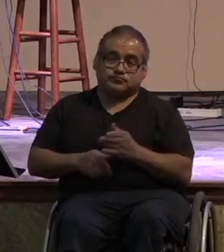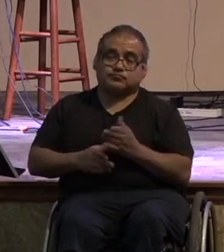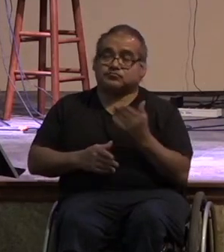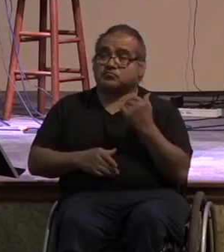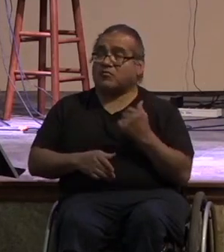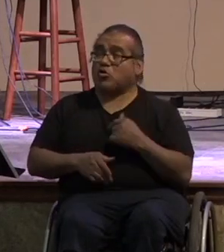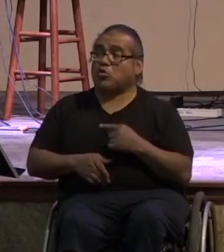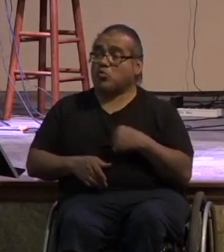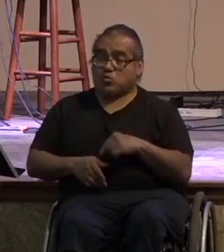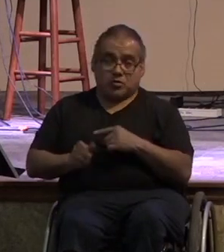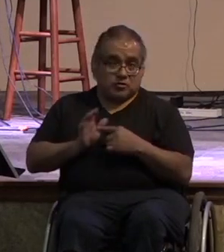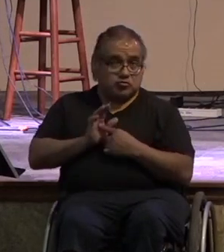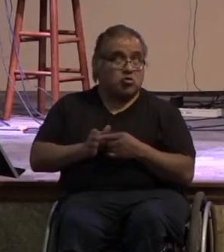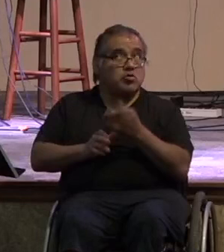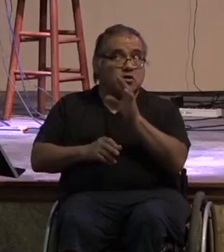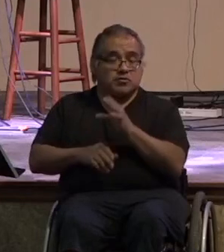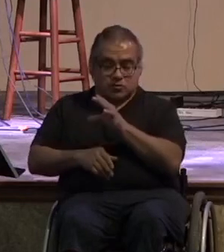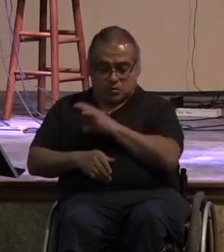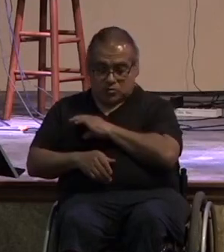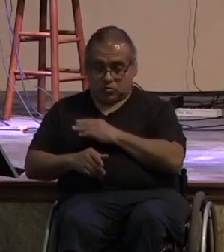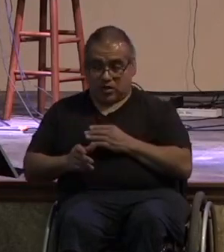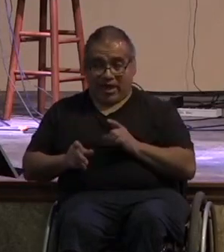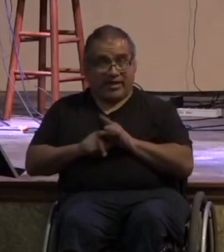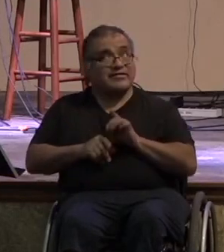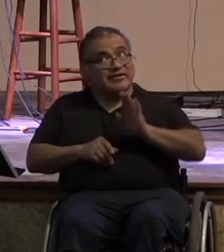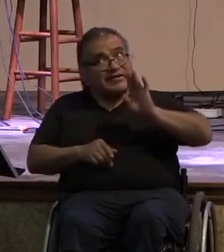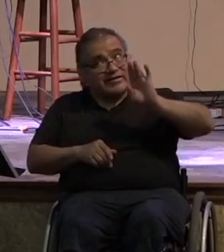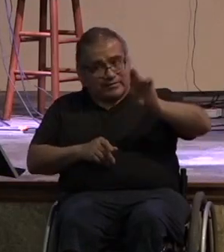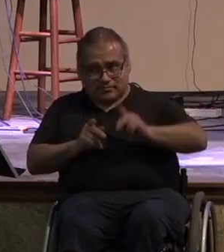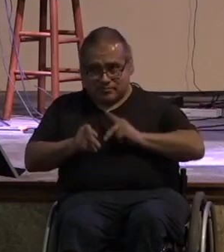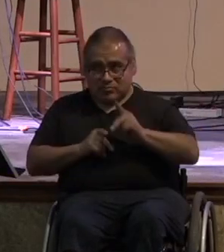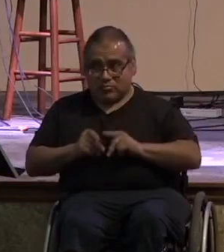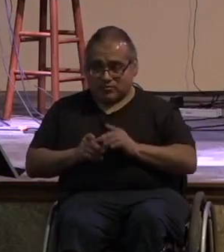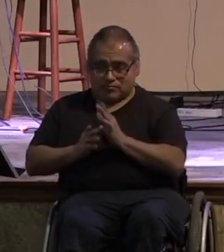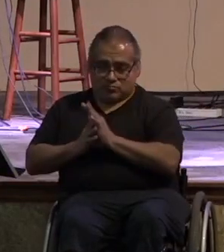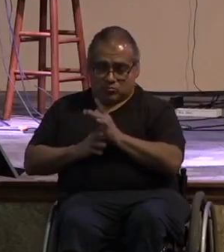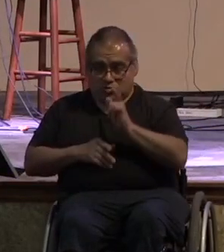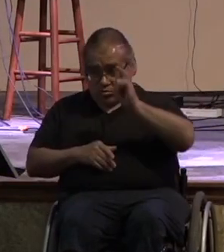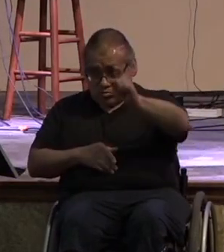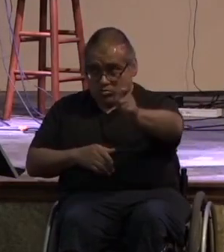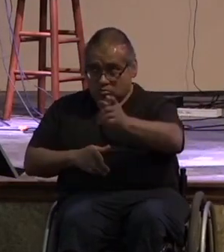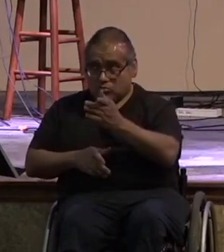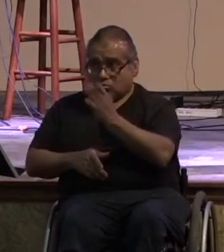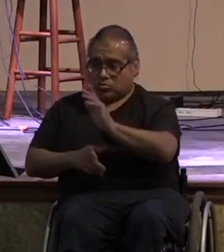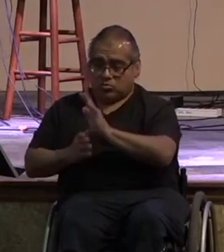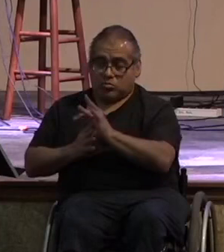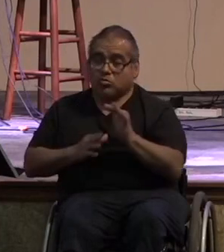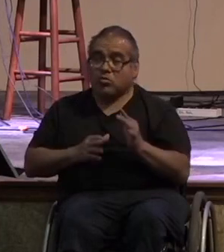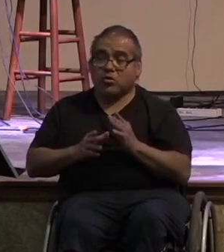things reflect on god's character and who we are as god's people and that brings god glory too when we do those things well